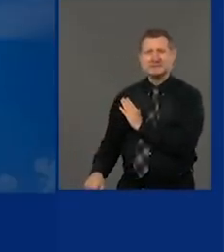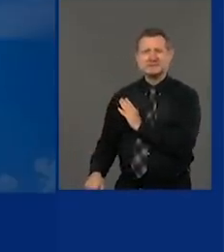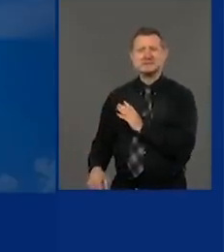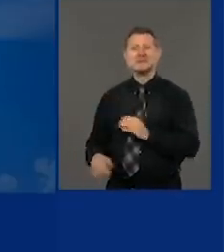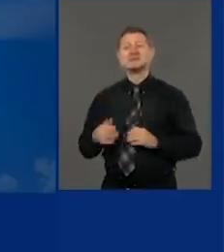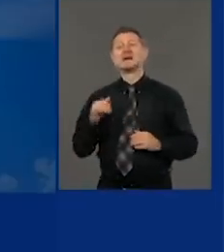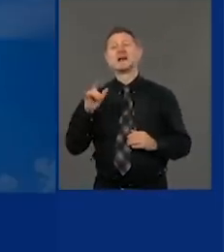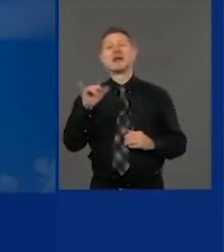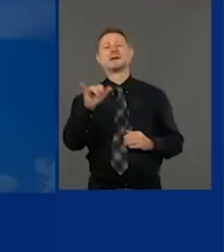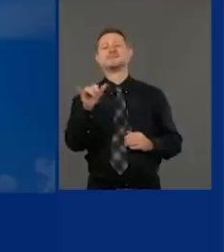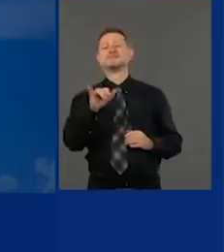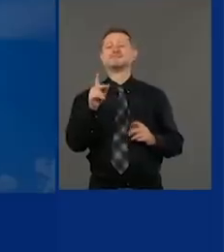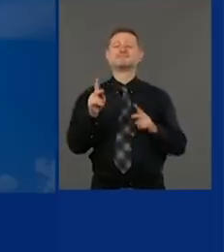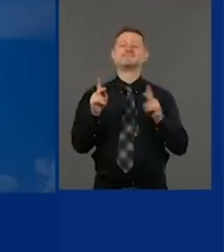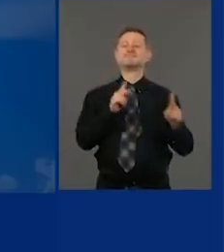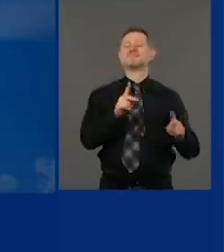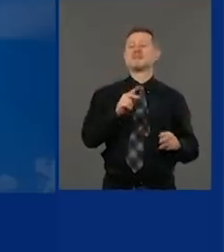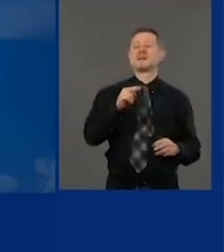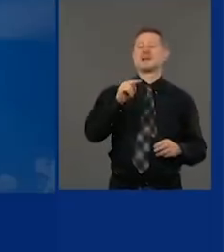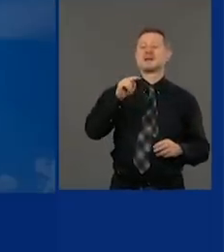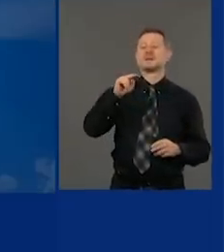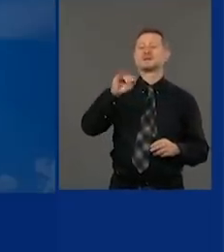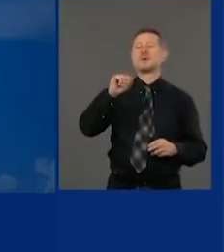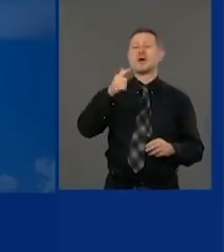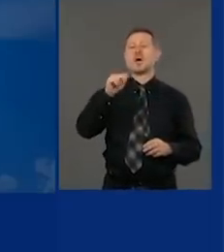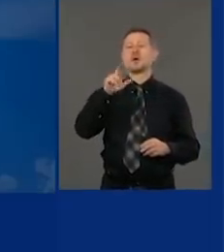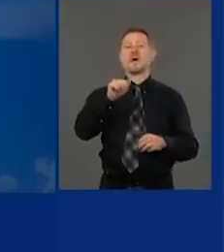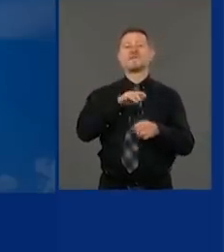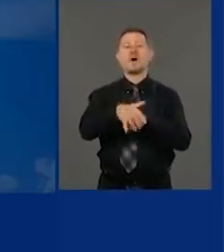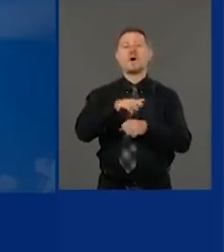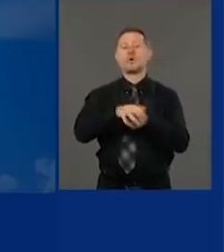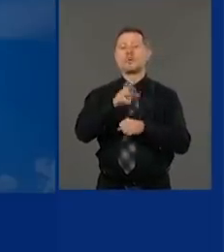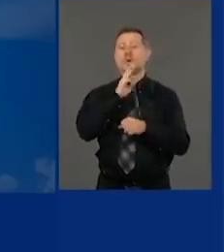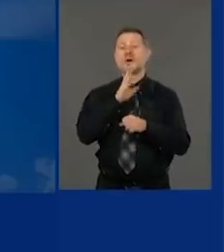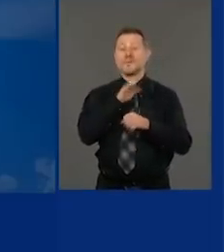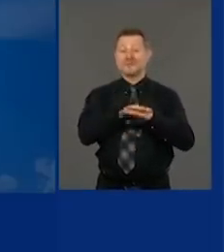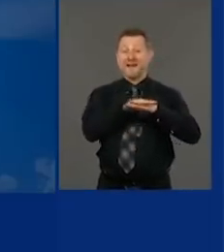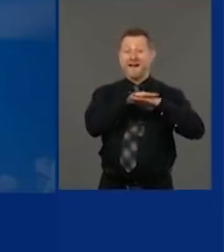Falls. But then the economy drops. The economy falls.